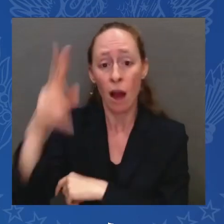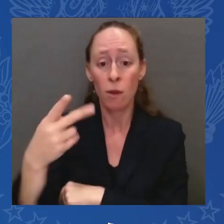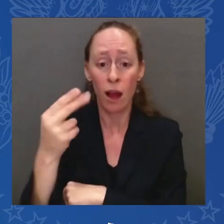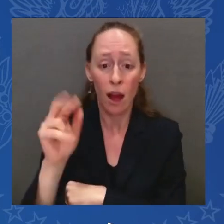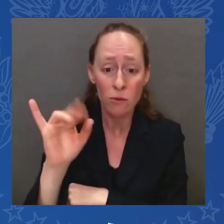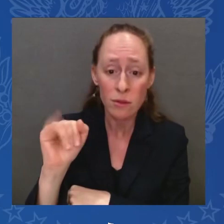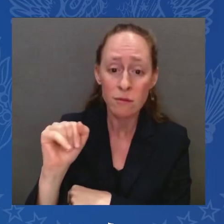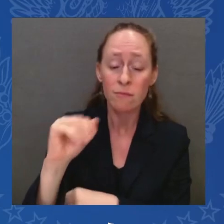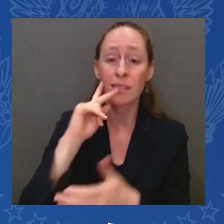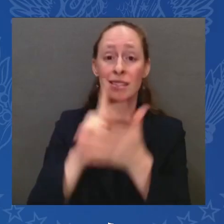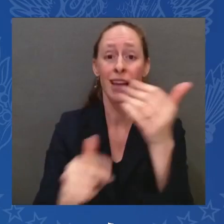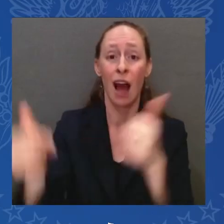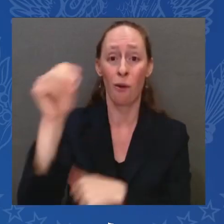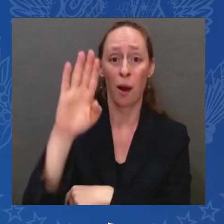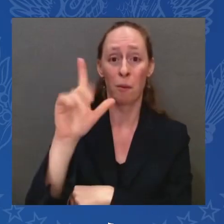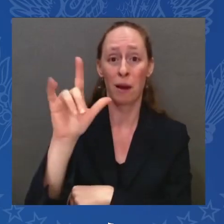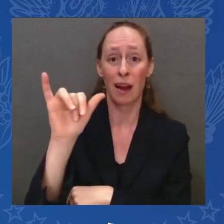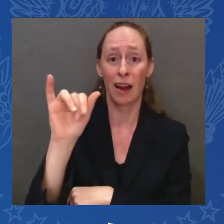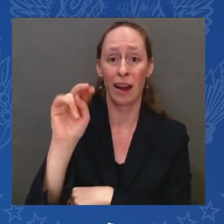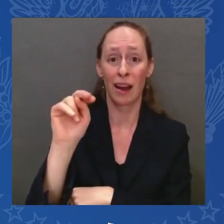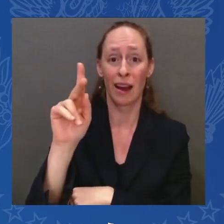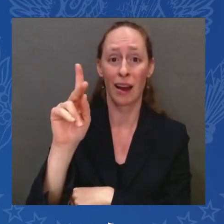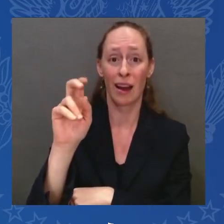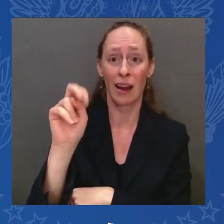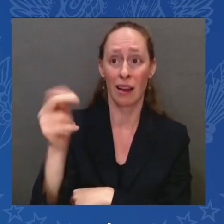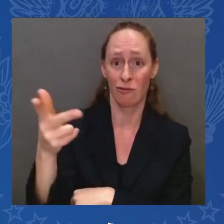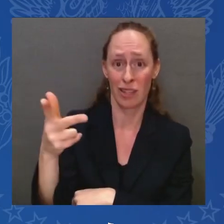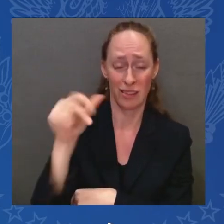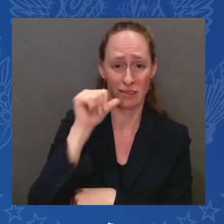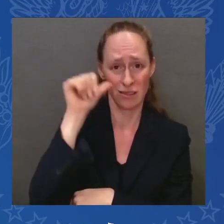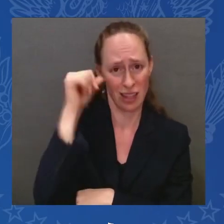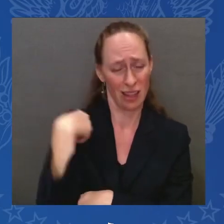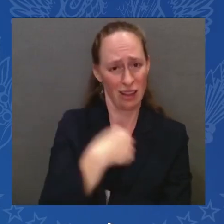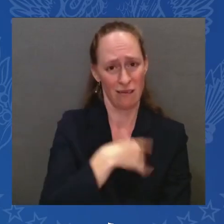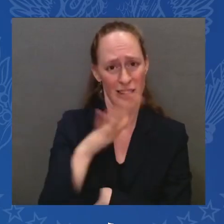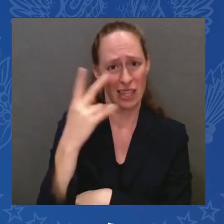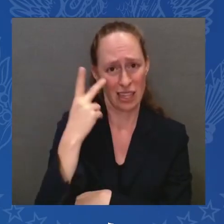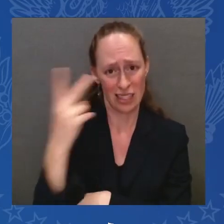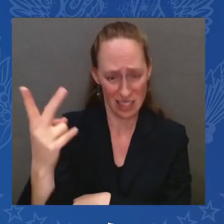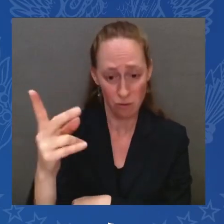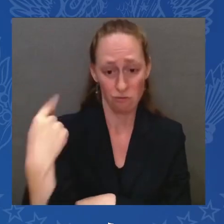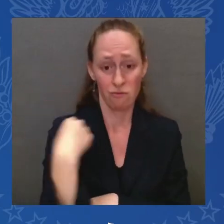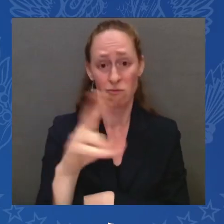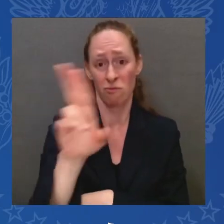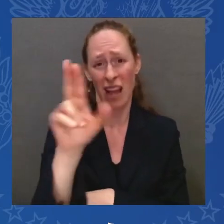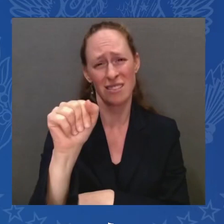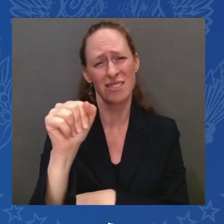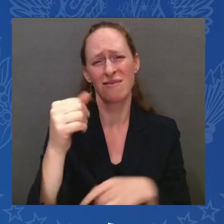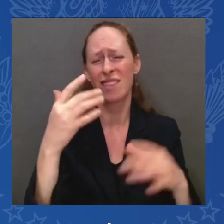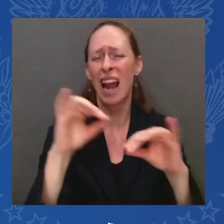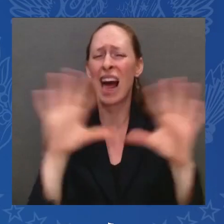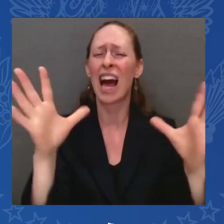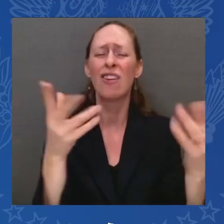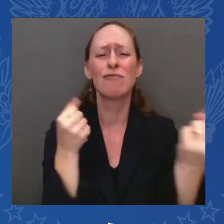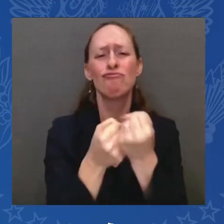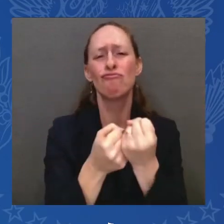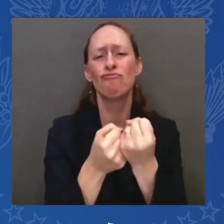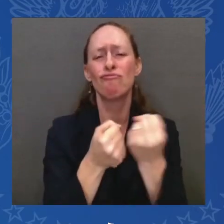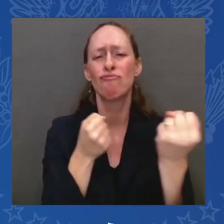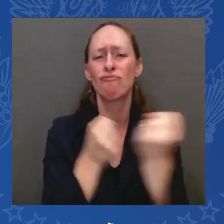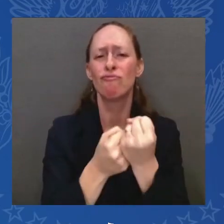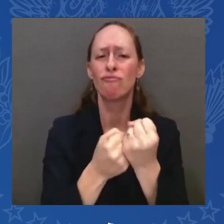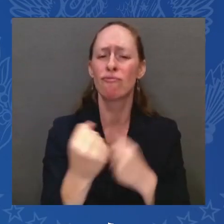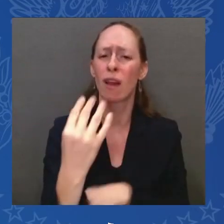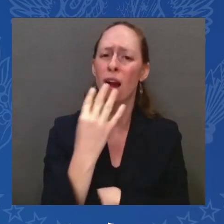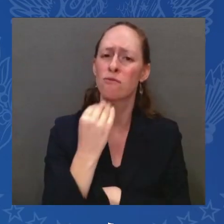has the United States' unwavering support. Our President and Vice President are making sure Israel